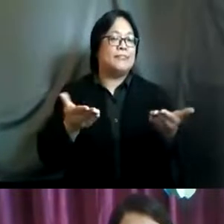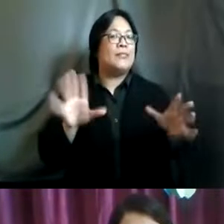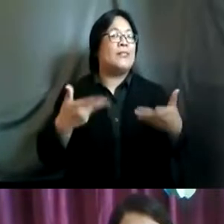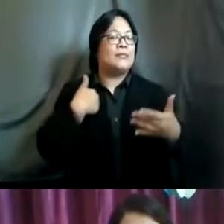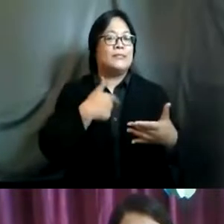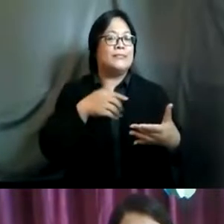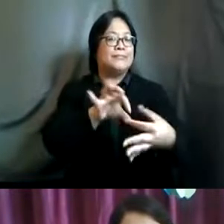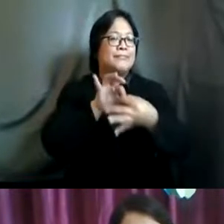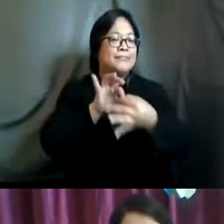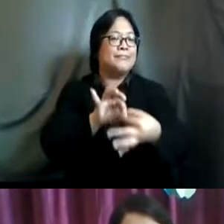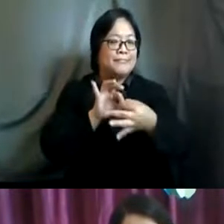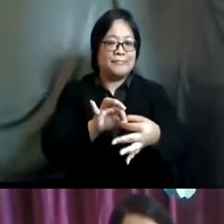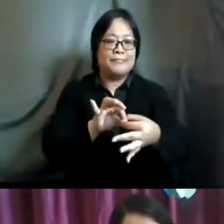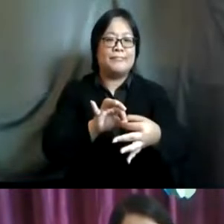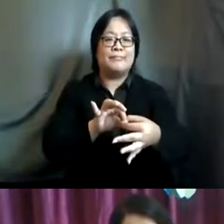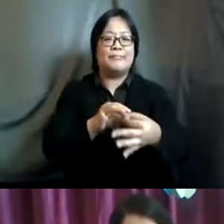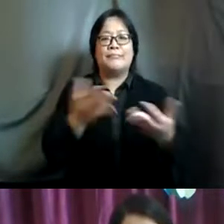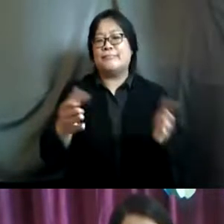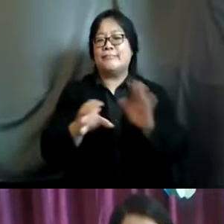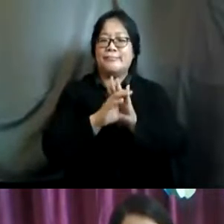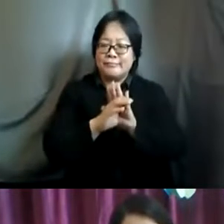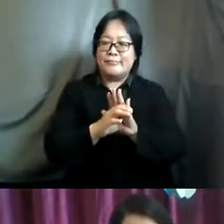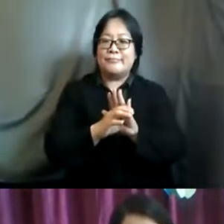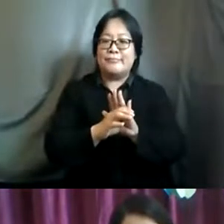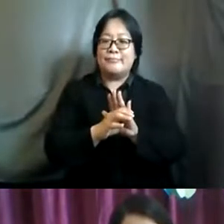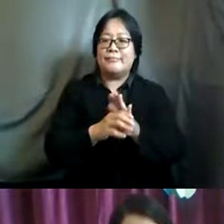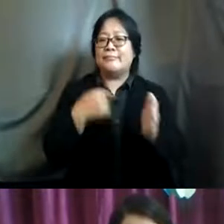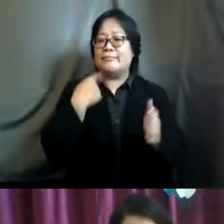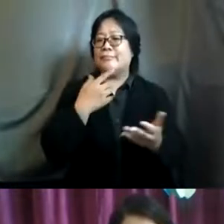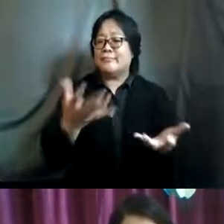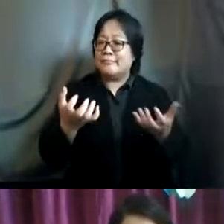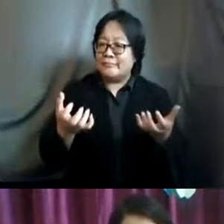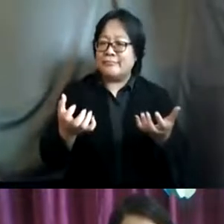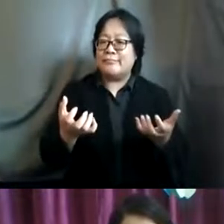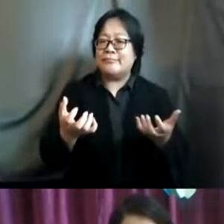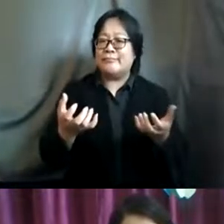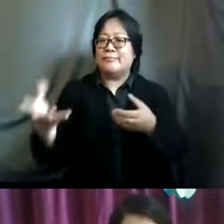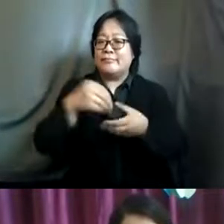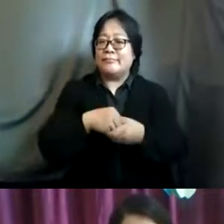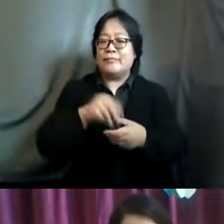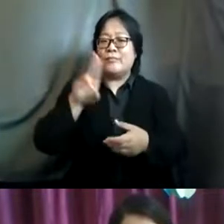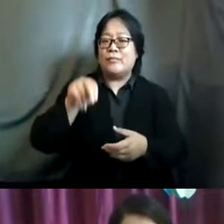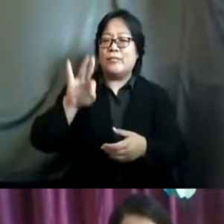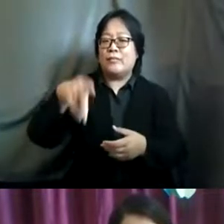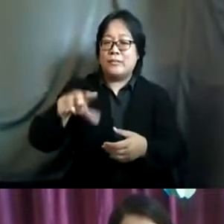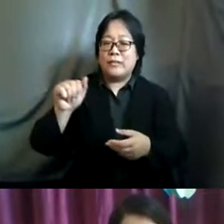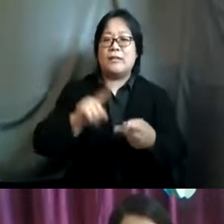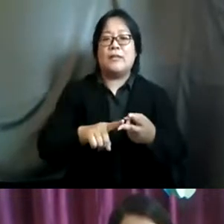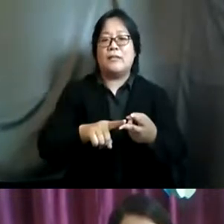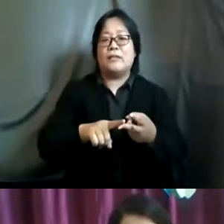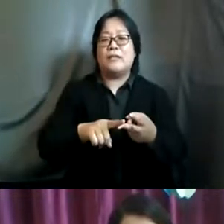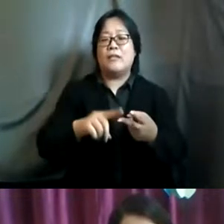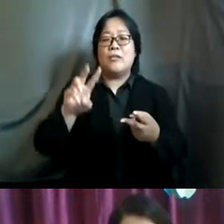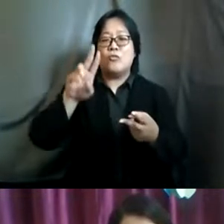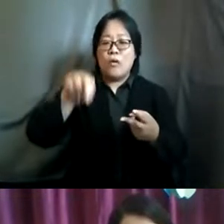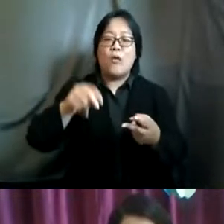partnerships looking at whether for example uh anybody would like to partner with unfba and un woman who and